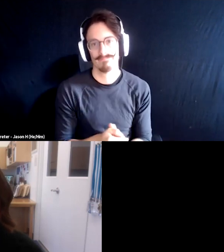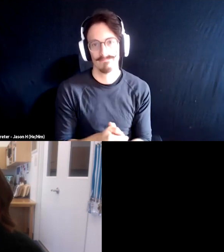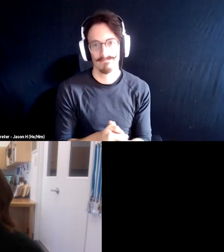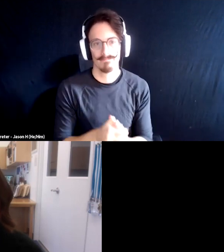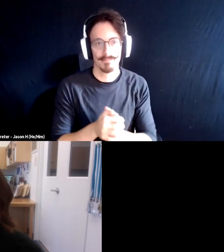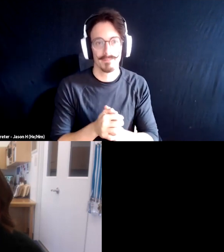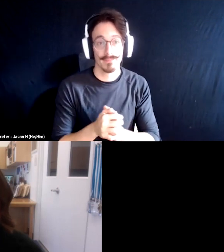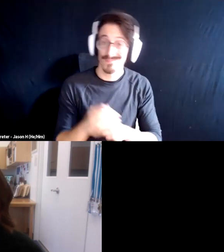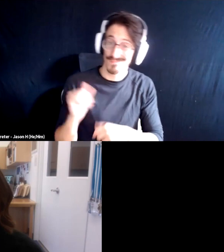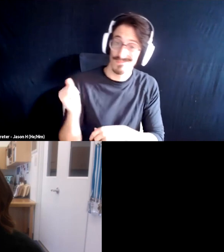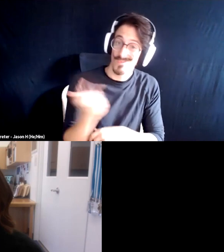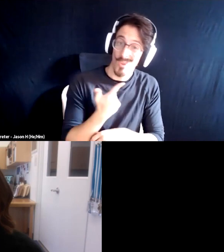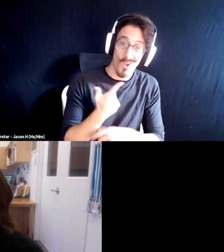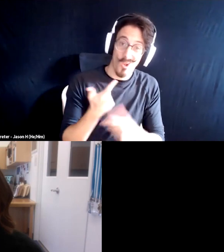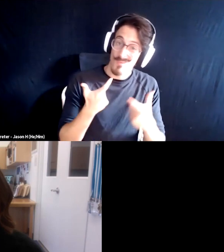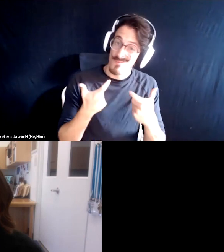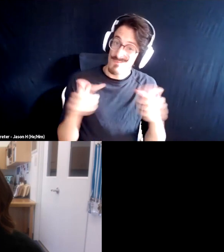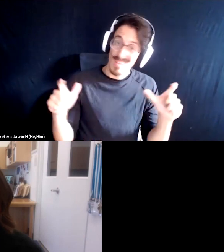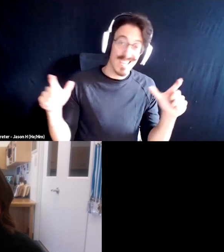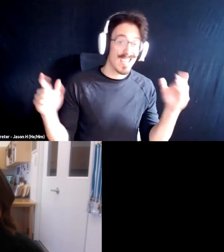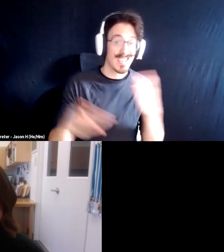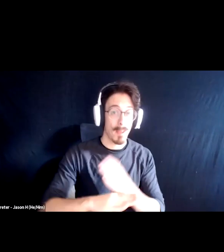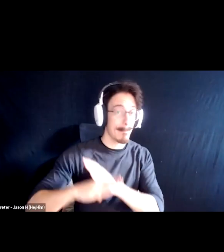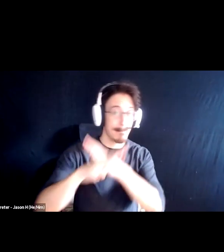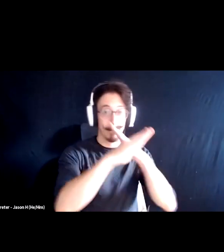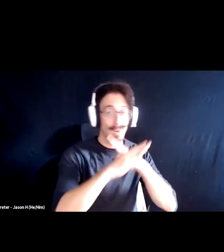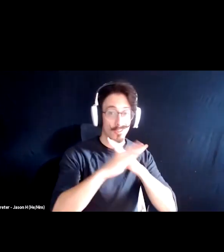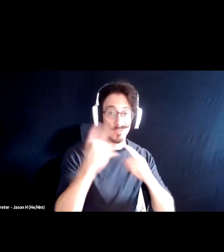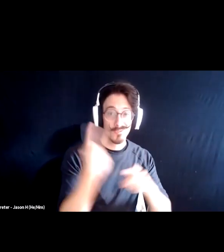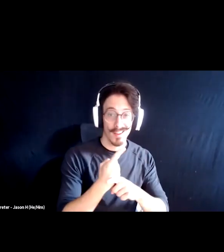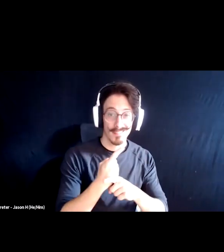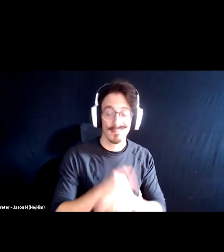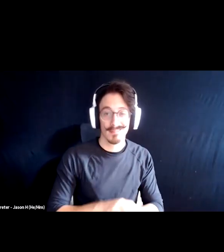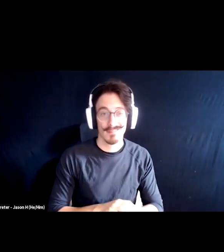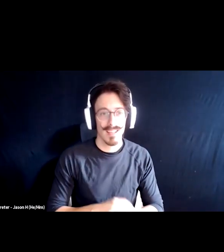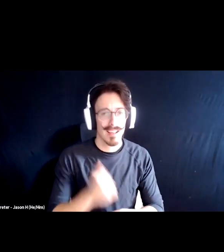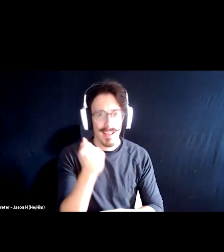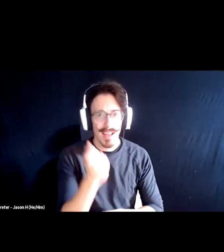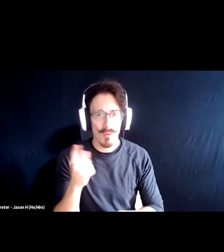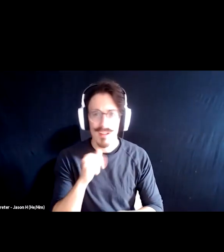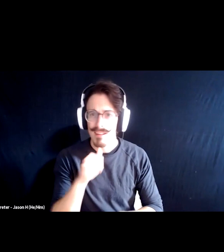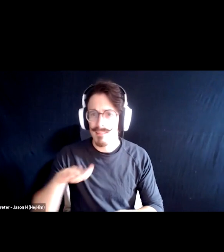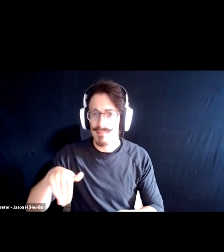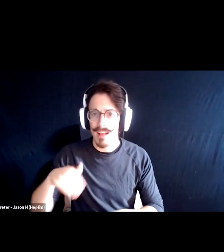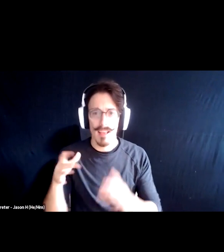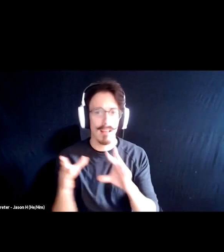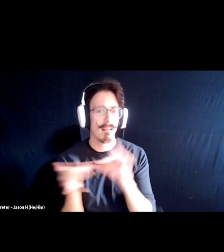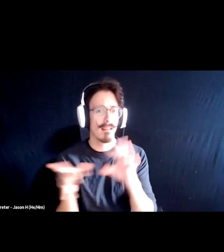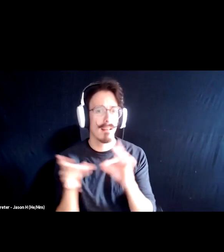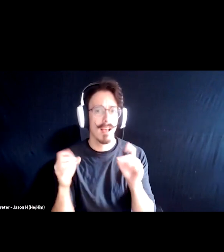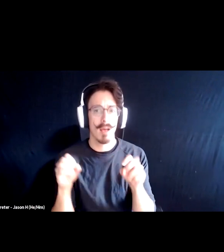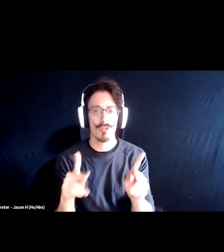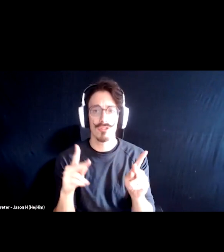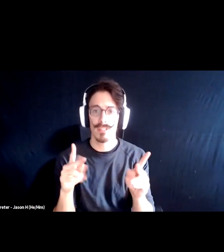those are all big barriers. That's right. Anyone else not get a chance to say anything,